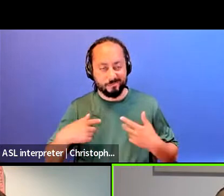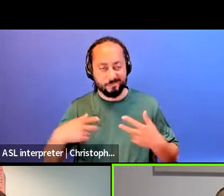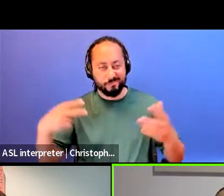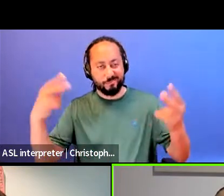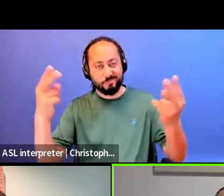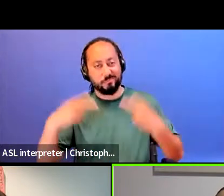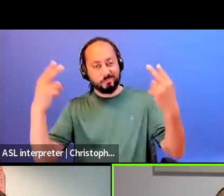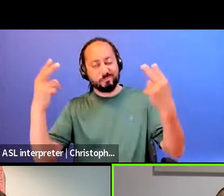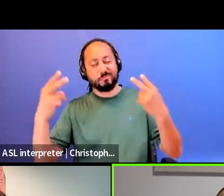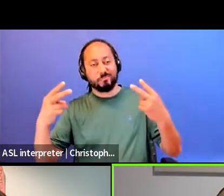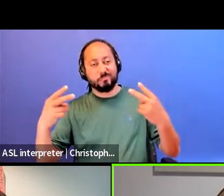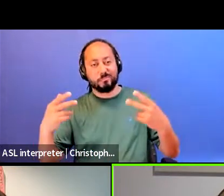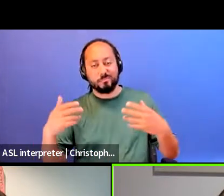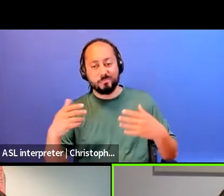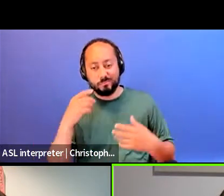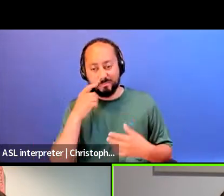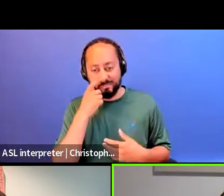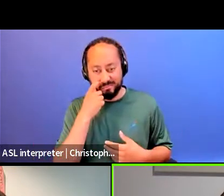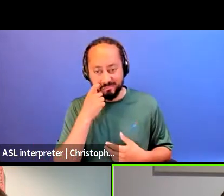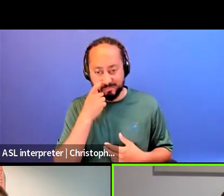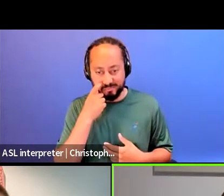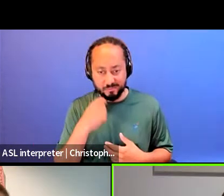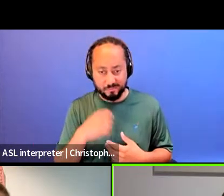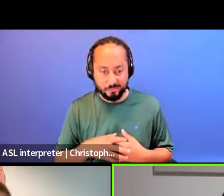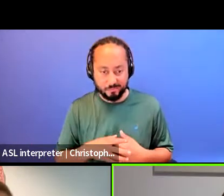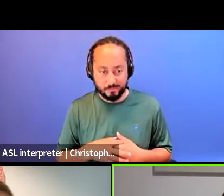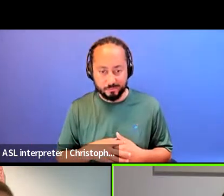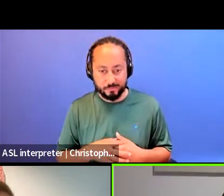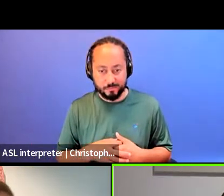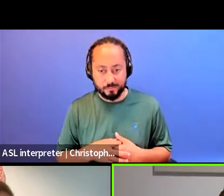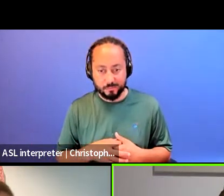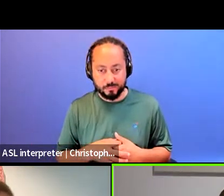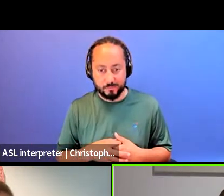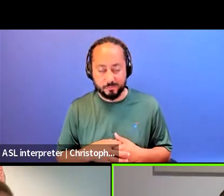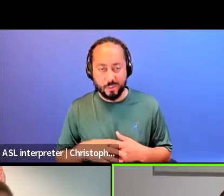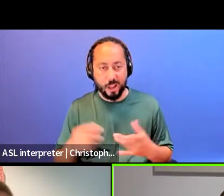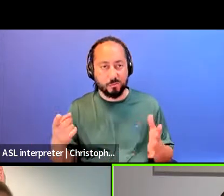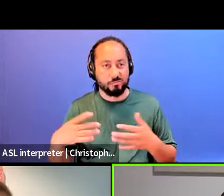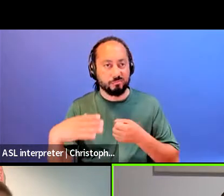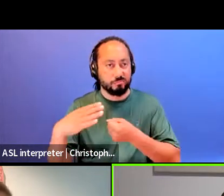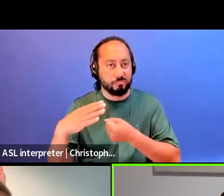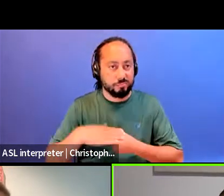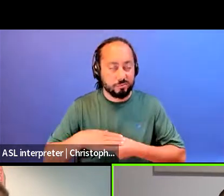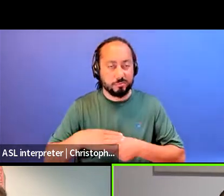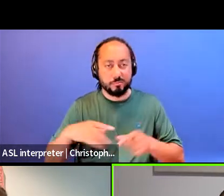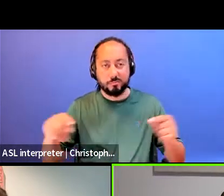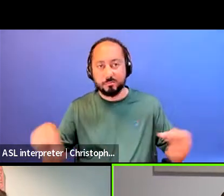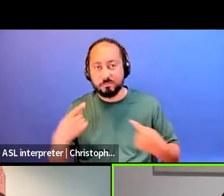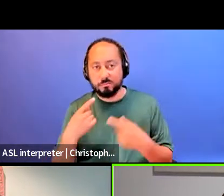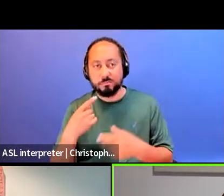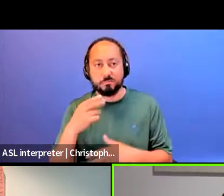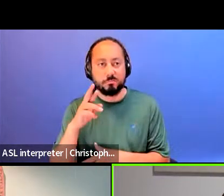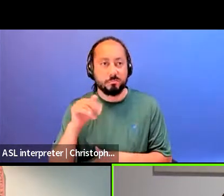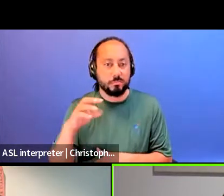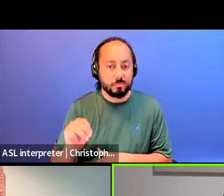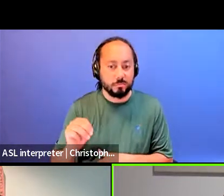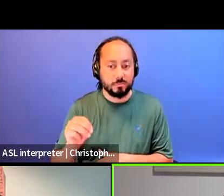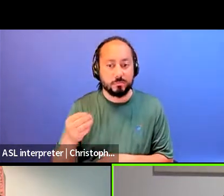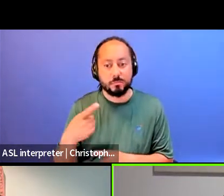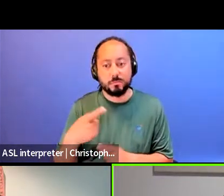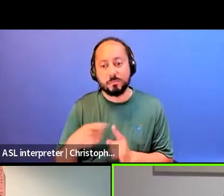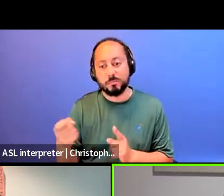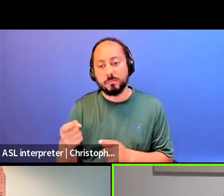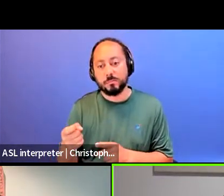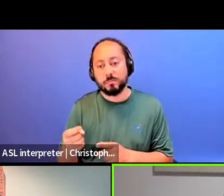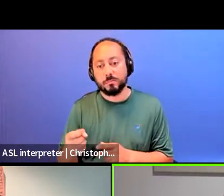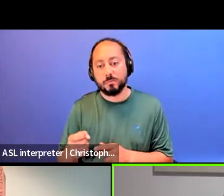uh, you know, I was, uh, demeaned. I faced racism from other, um,